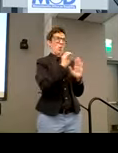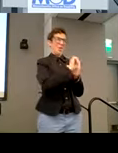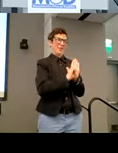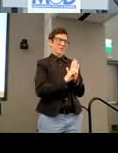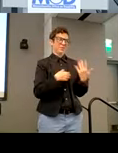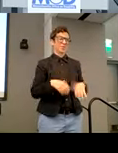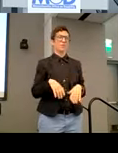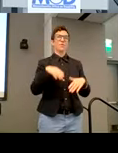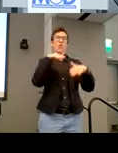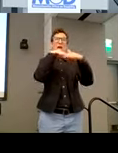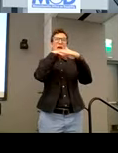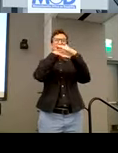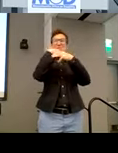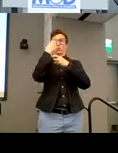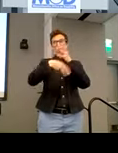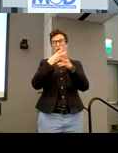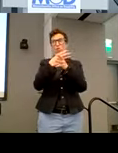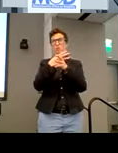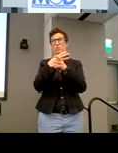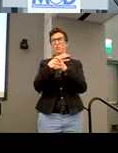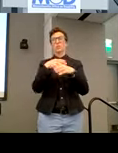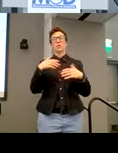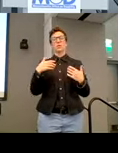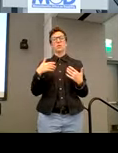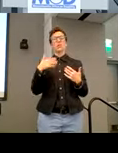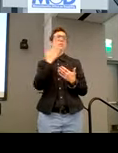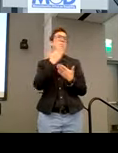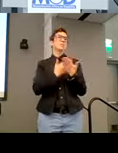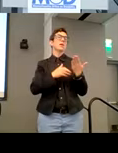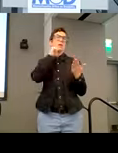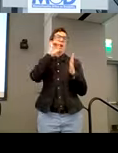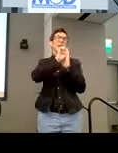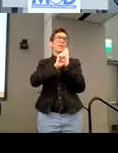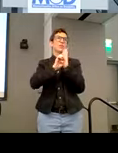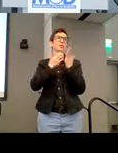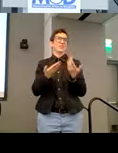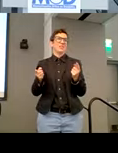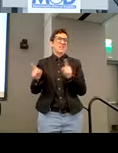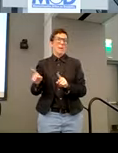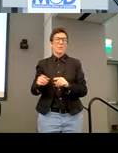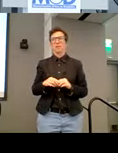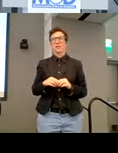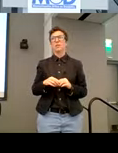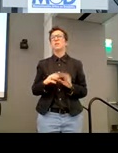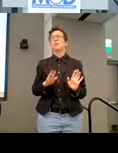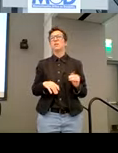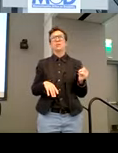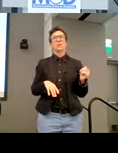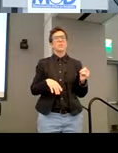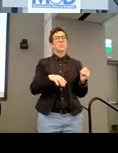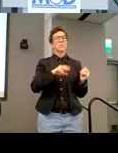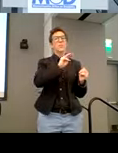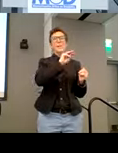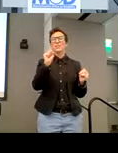in the accessibility space right now, we have some unethical things going on. But all of everything I saw in Massachusetts was